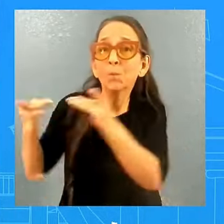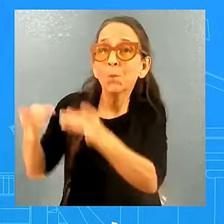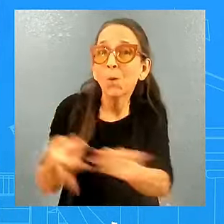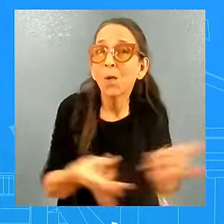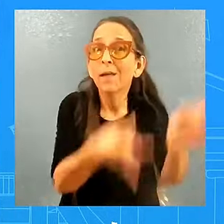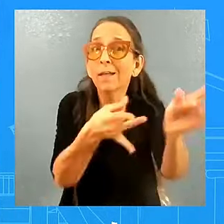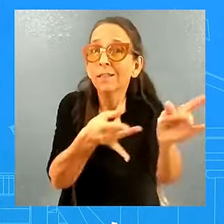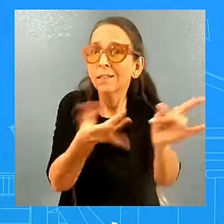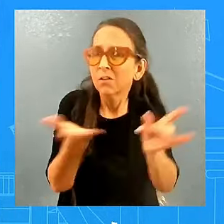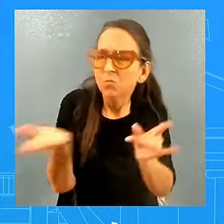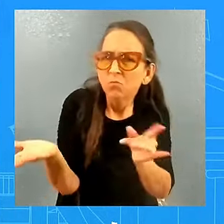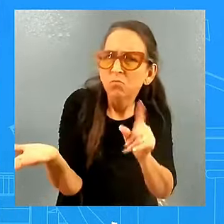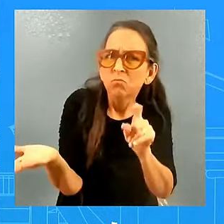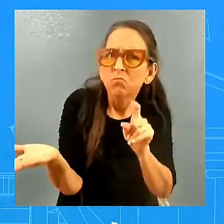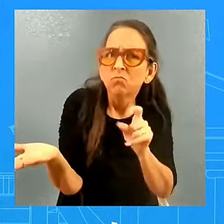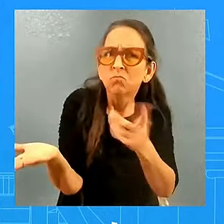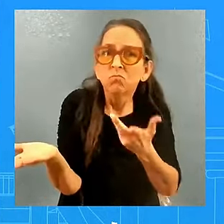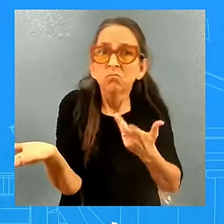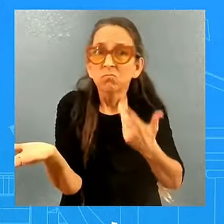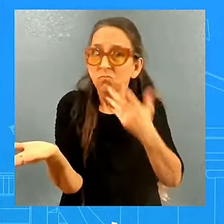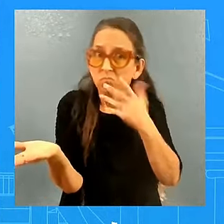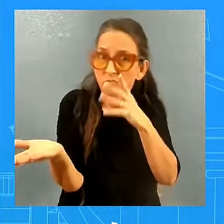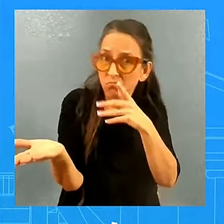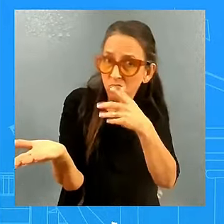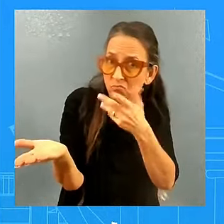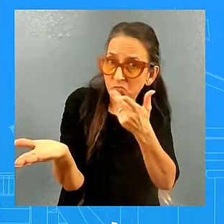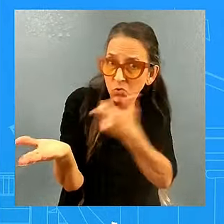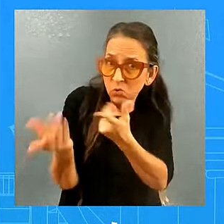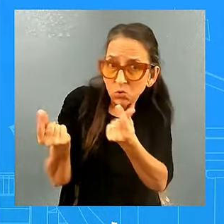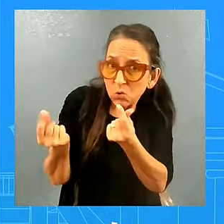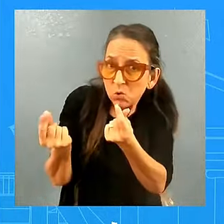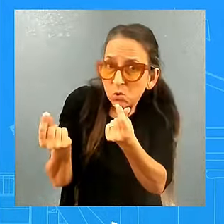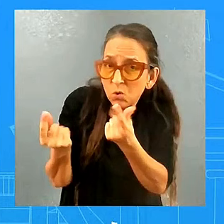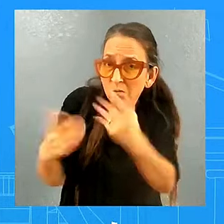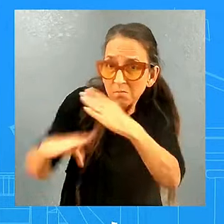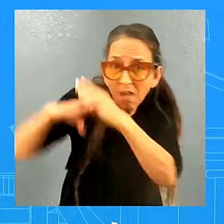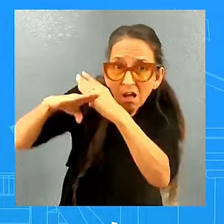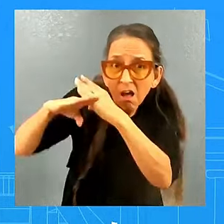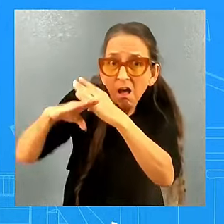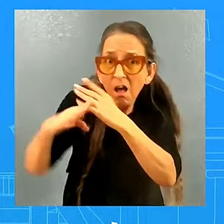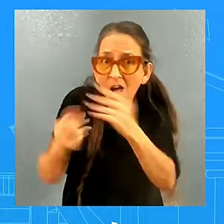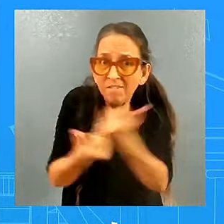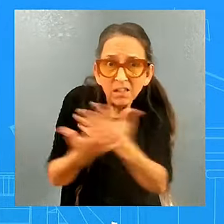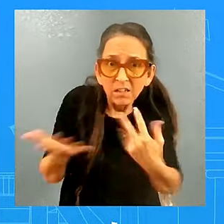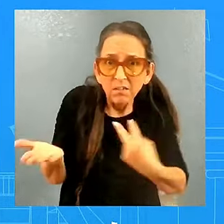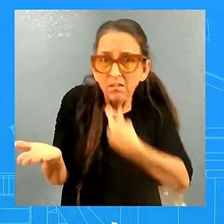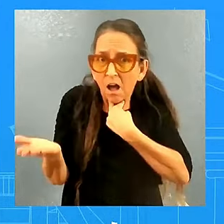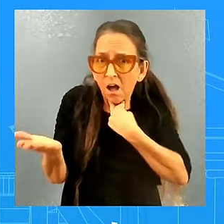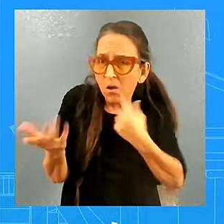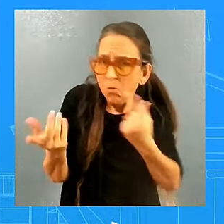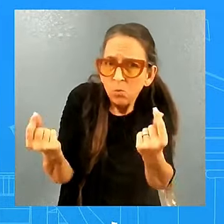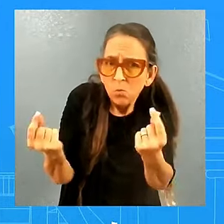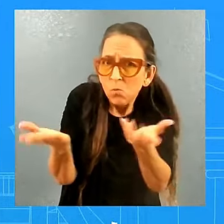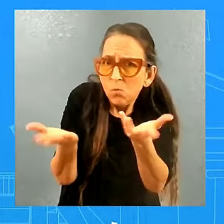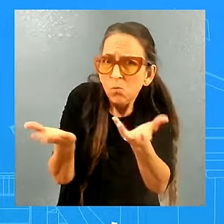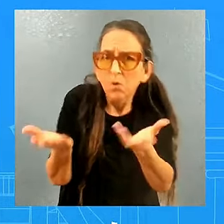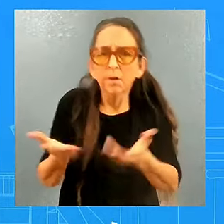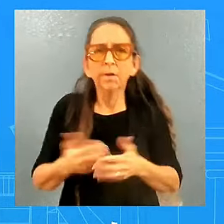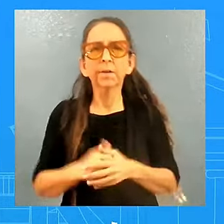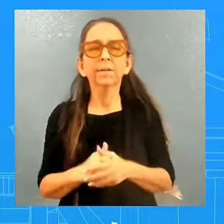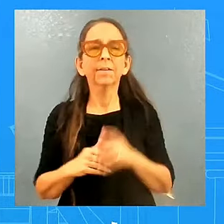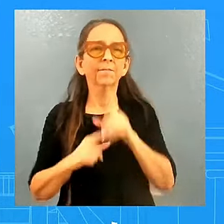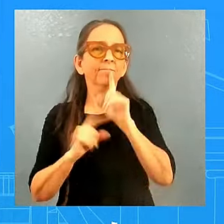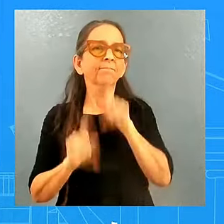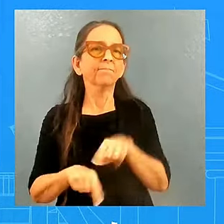this White House is able to do? Okay. A couple of things. I'm glad you asked this. So there are two memoranda of understanding under the President